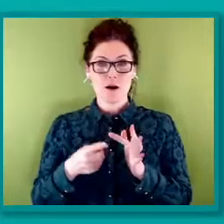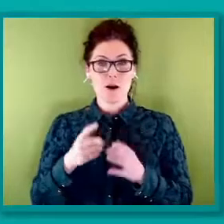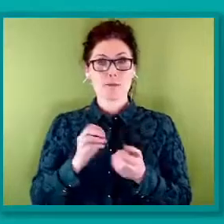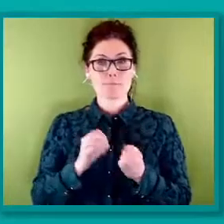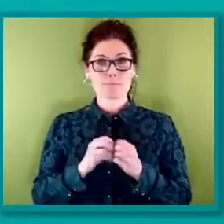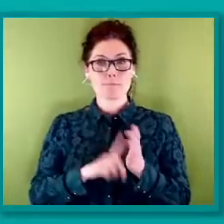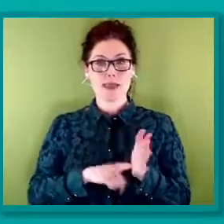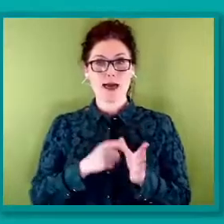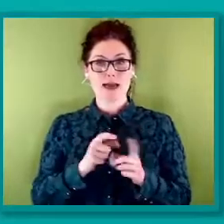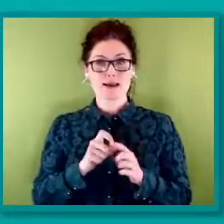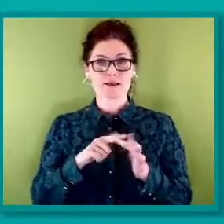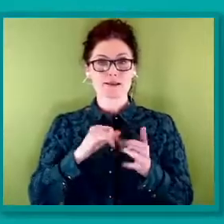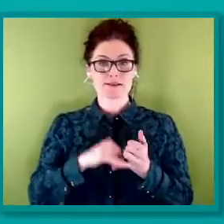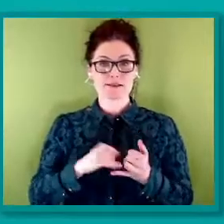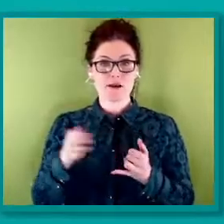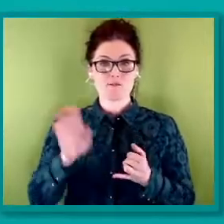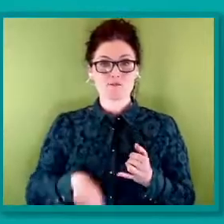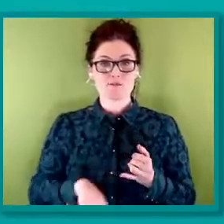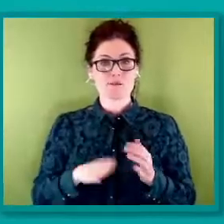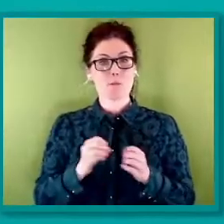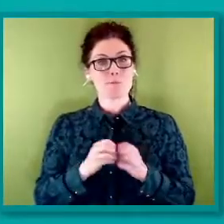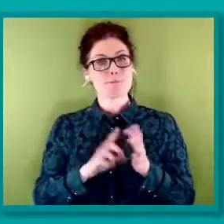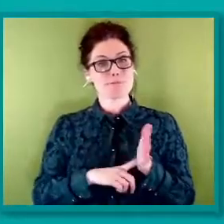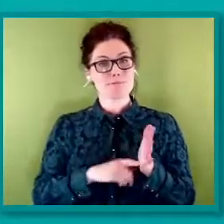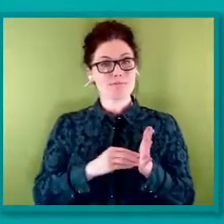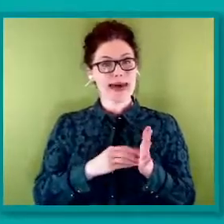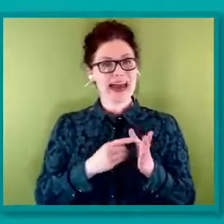Thank you, Chair. Good afternoon, Conference.